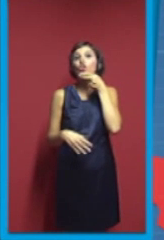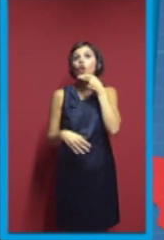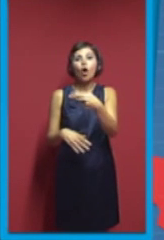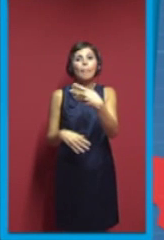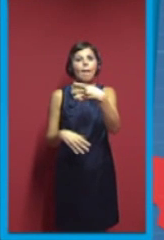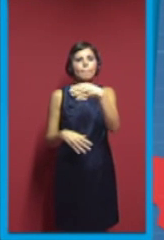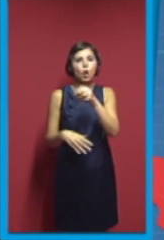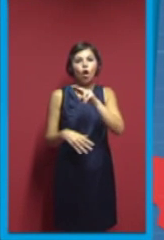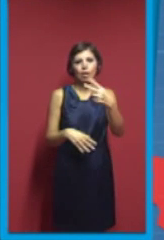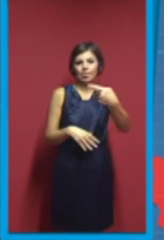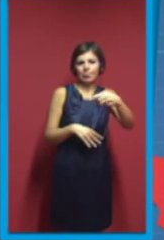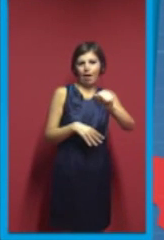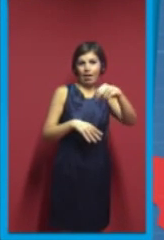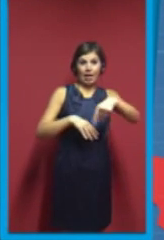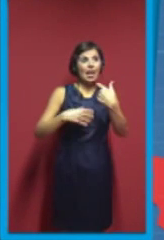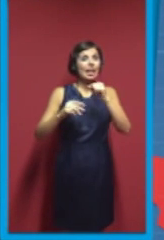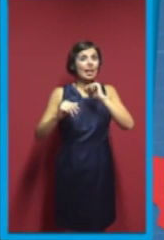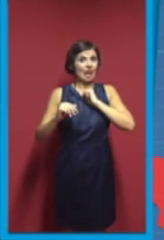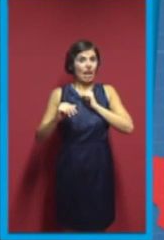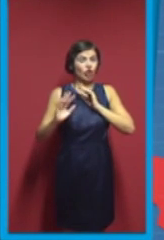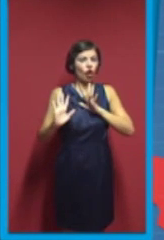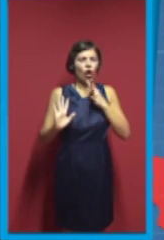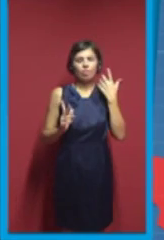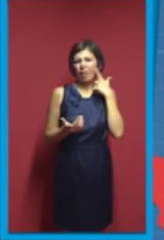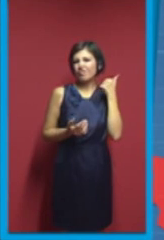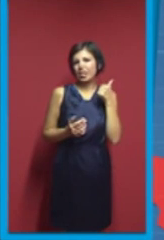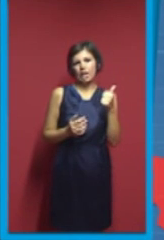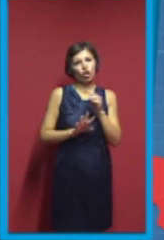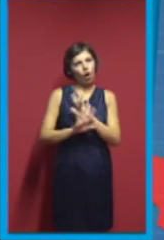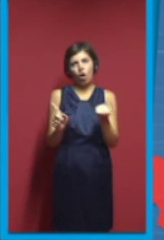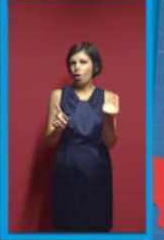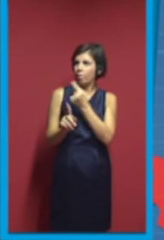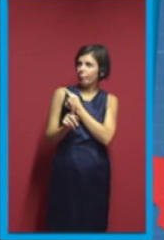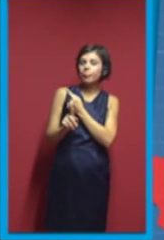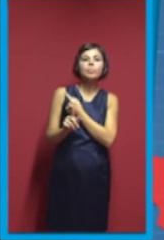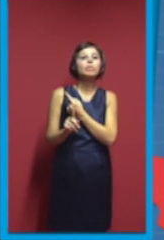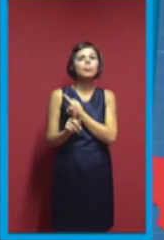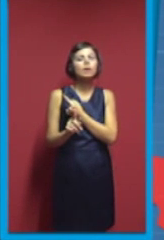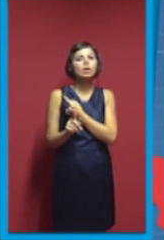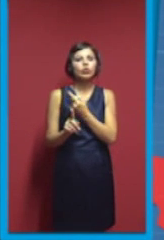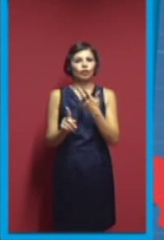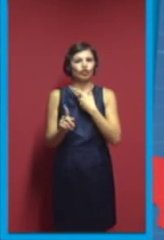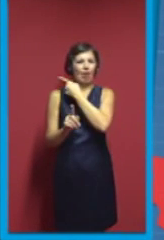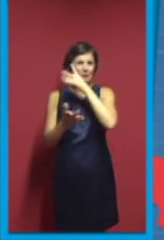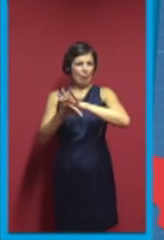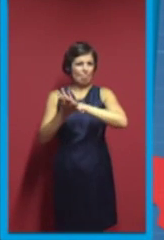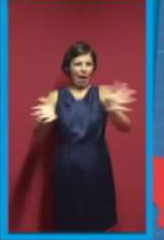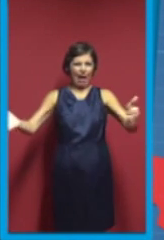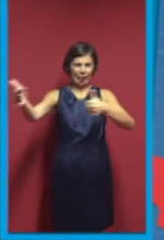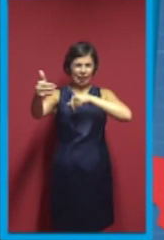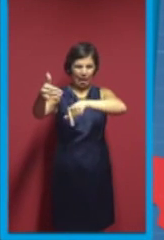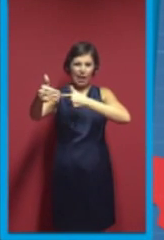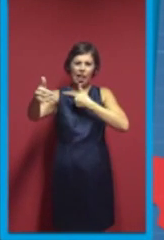really cool about this one is the fact that all the mechanical parts can be hidden away. So,